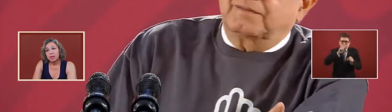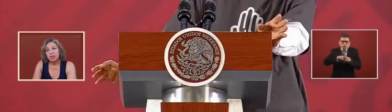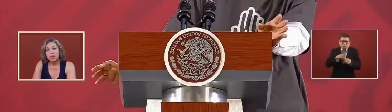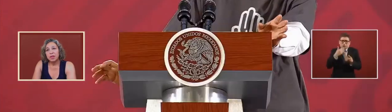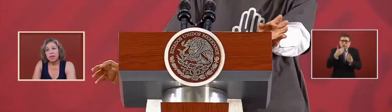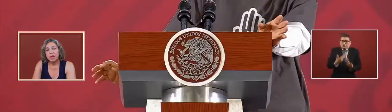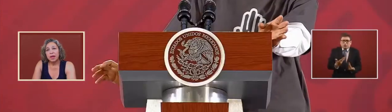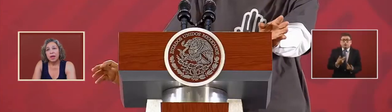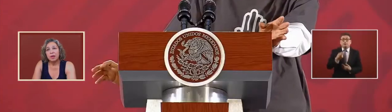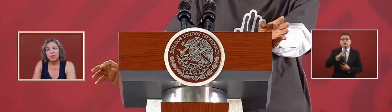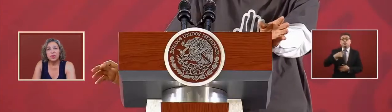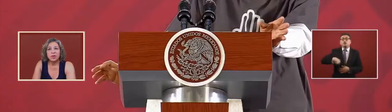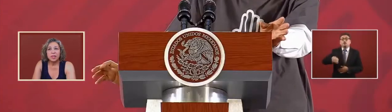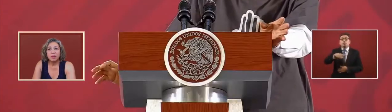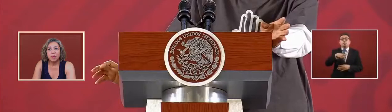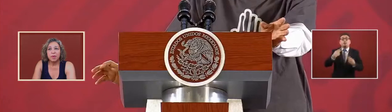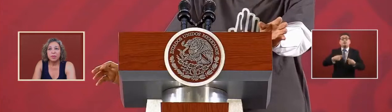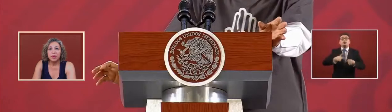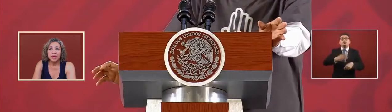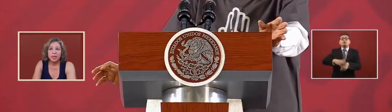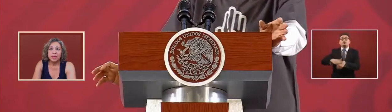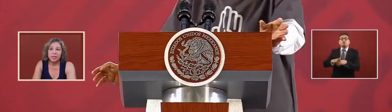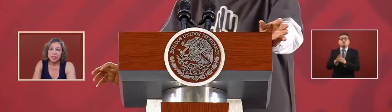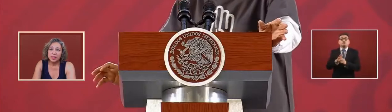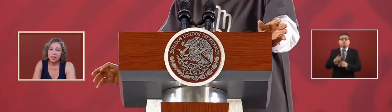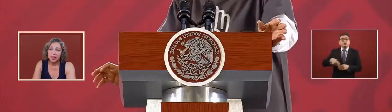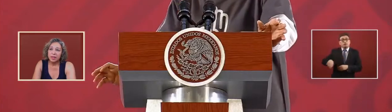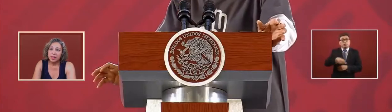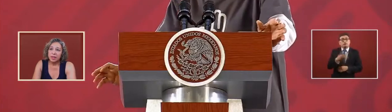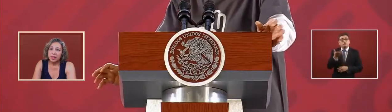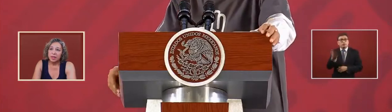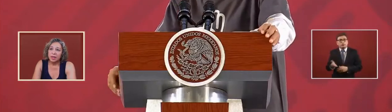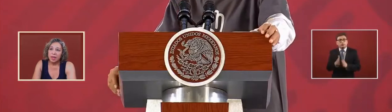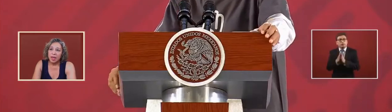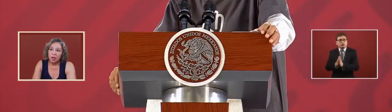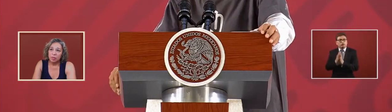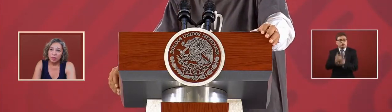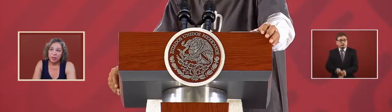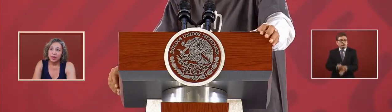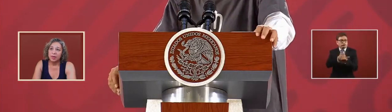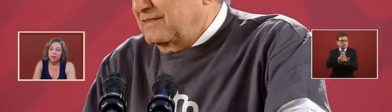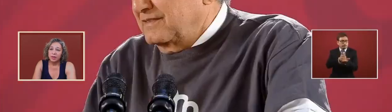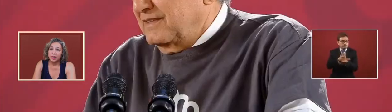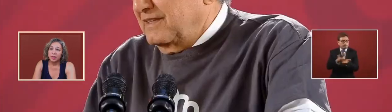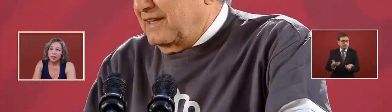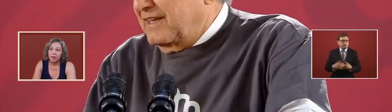the only thing i'm going to ask the people is help